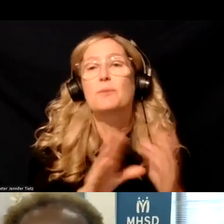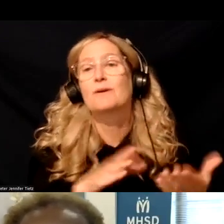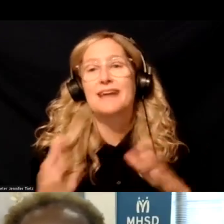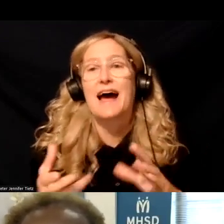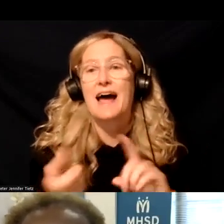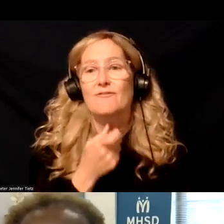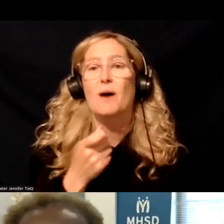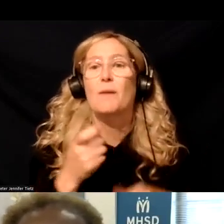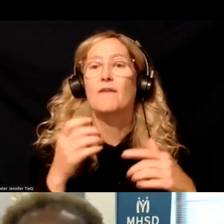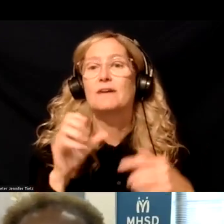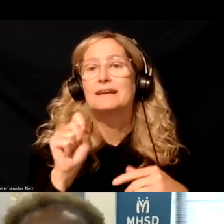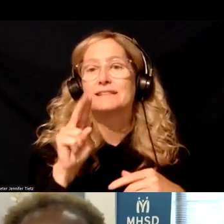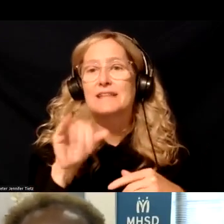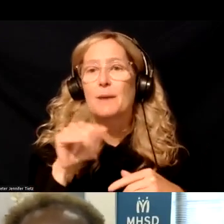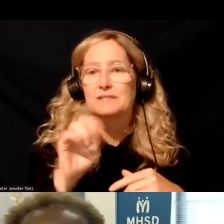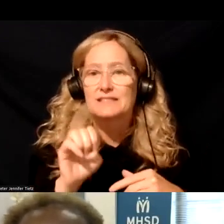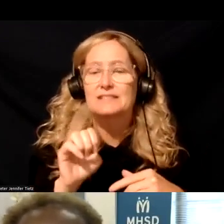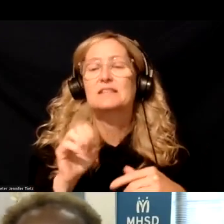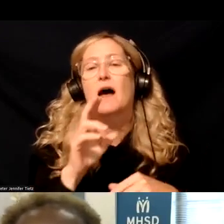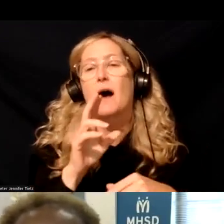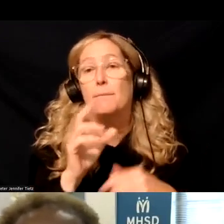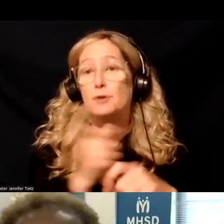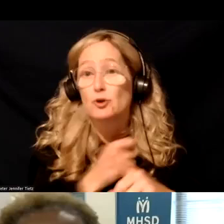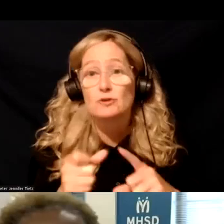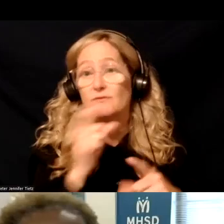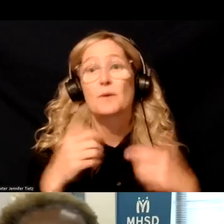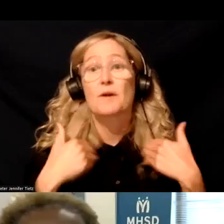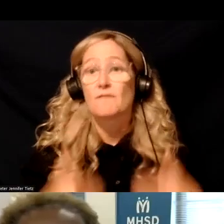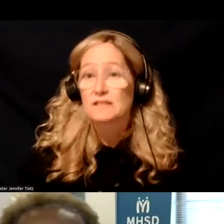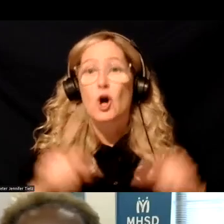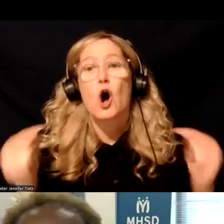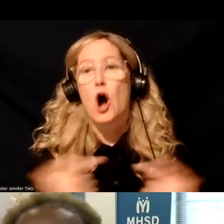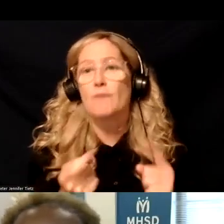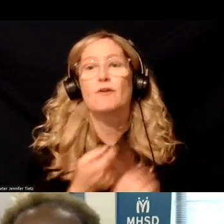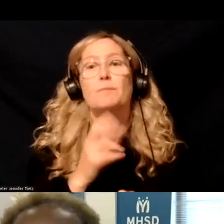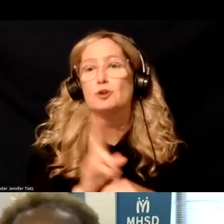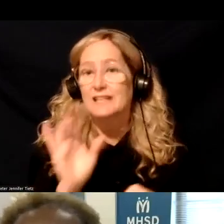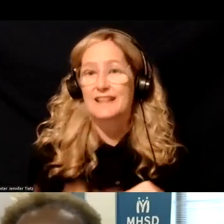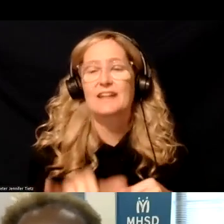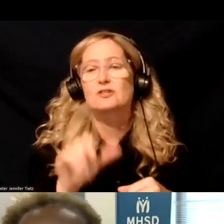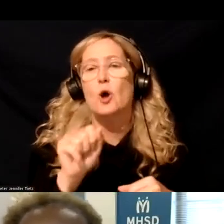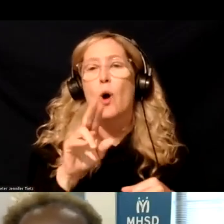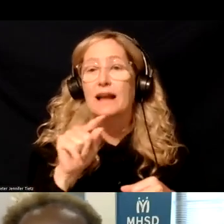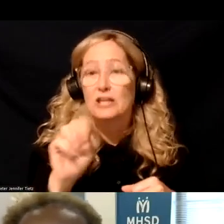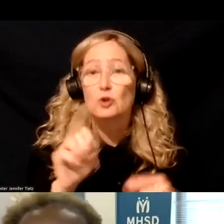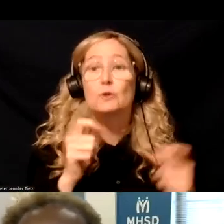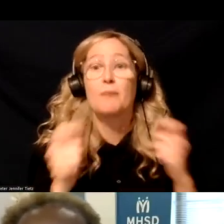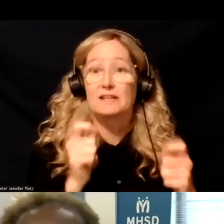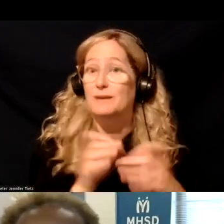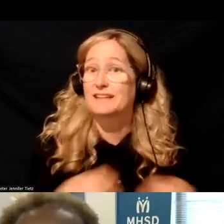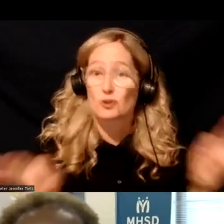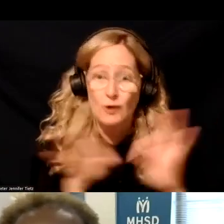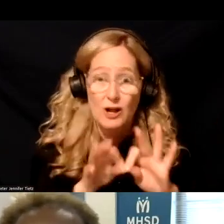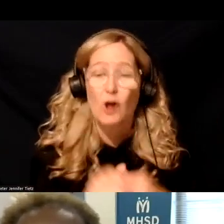because of the physical sequelae that occur, uh, when using substances. And so acute management is critical, uh, and